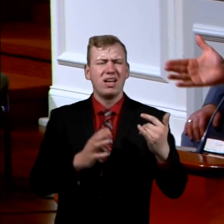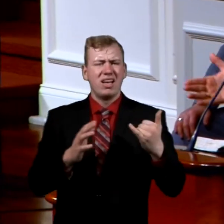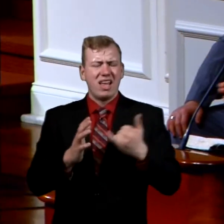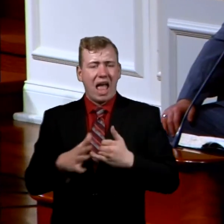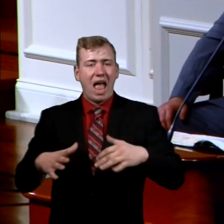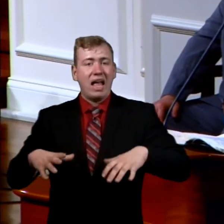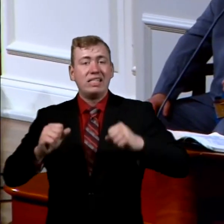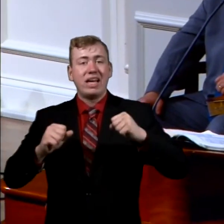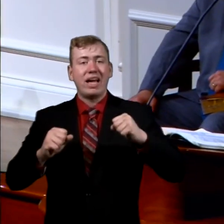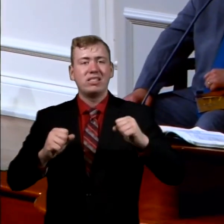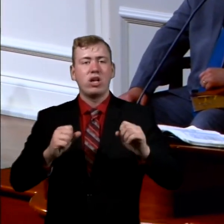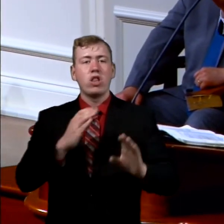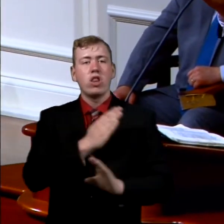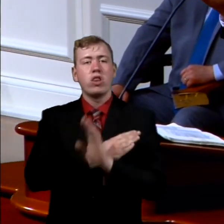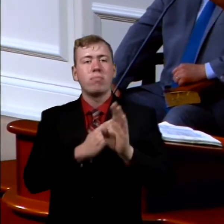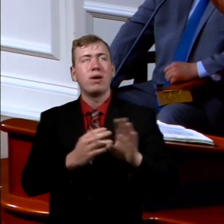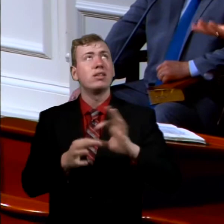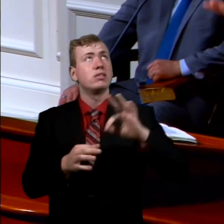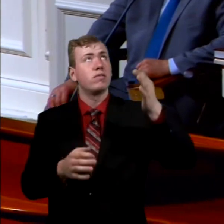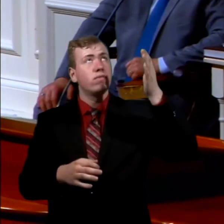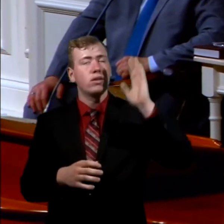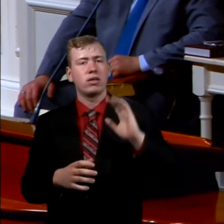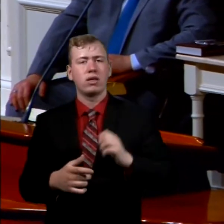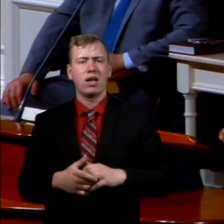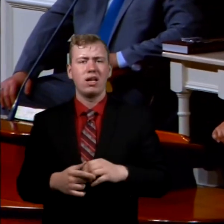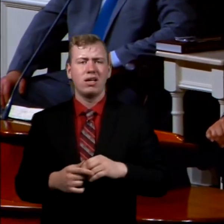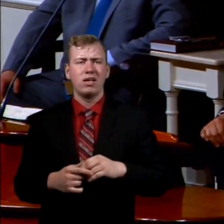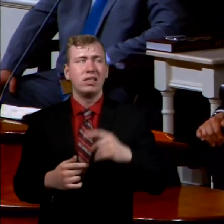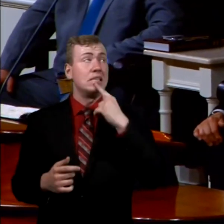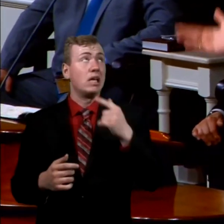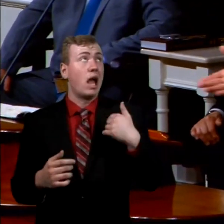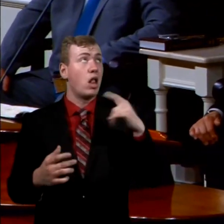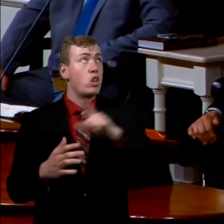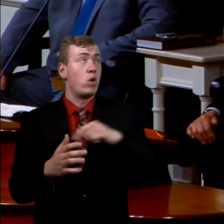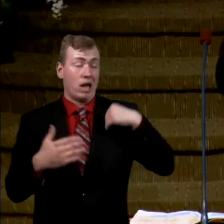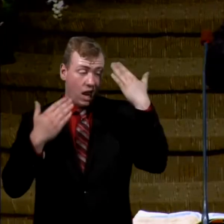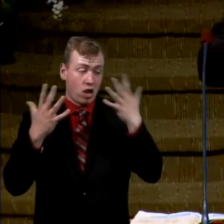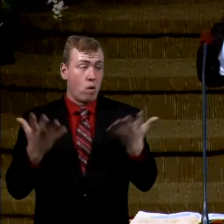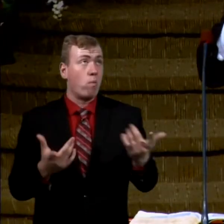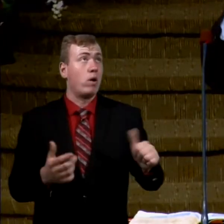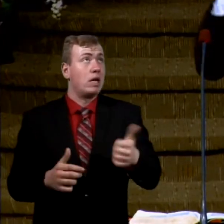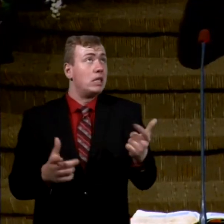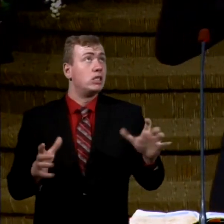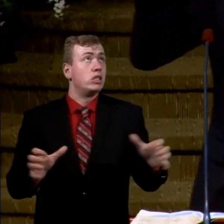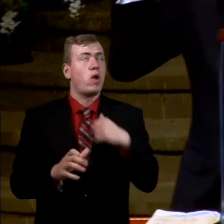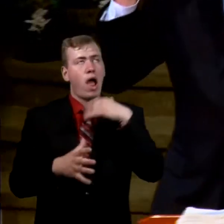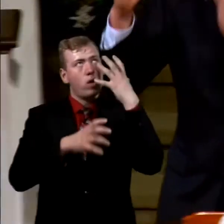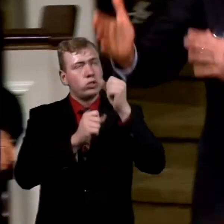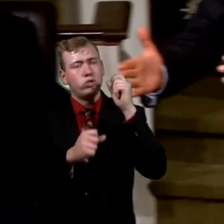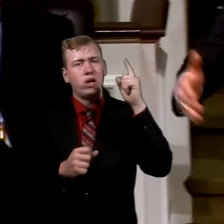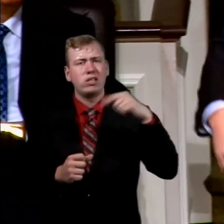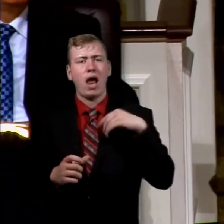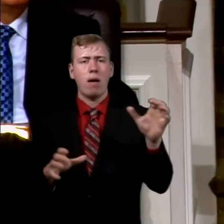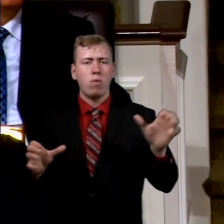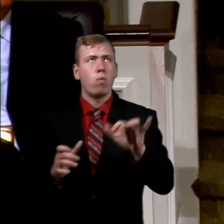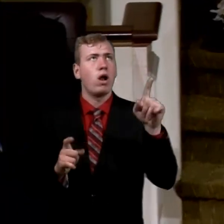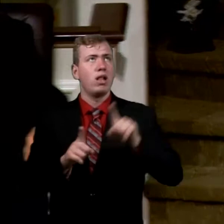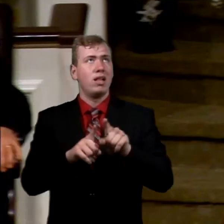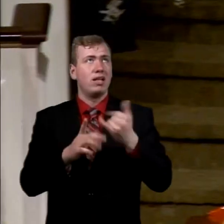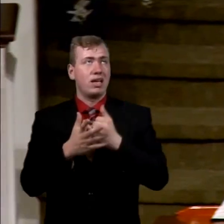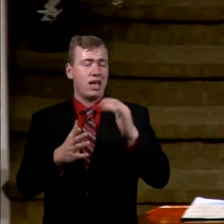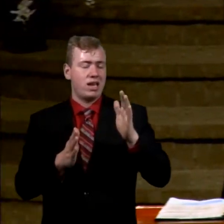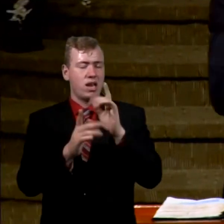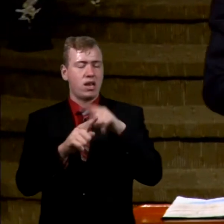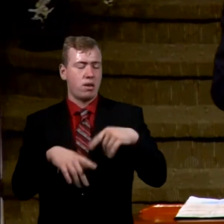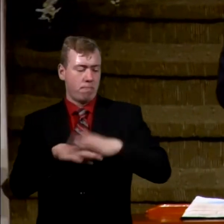providence of God to put them out and say, Lord, I don't know what else to do. I'm going to have to trust you. I'm going to work like it all depends on me. I'm going to